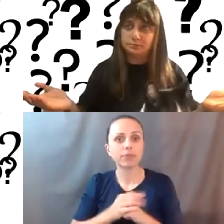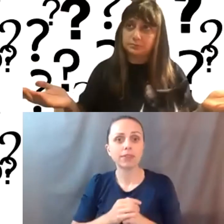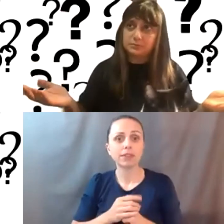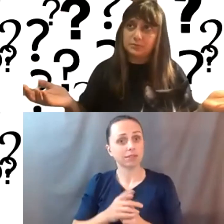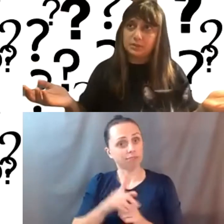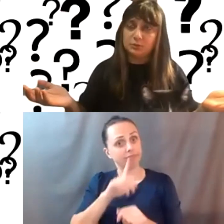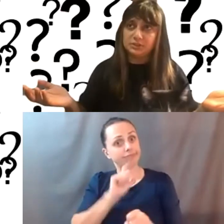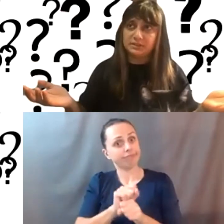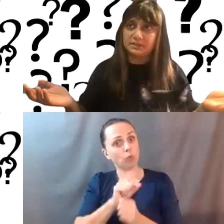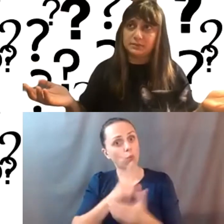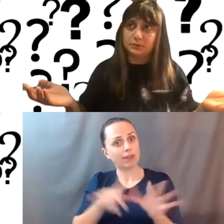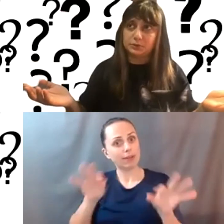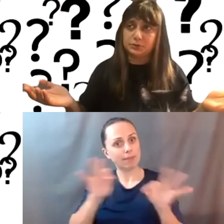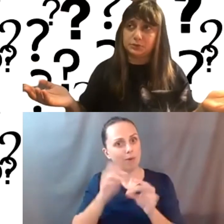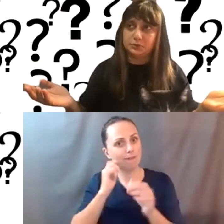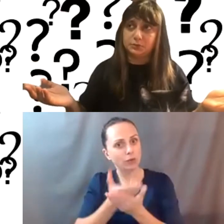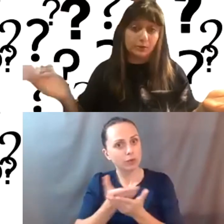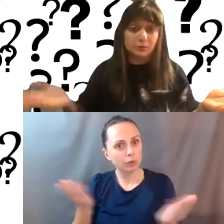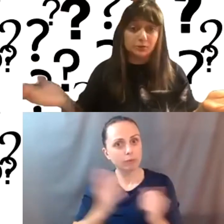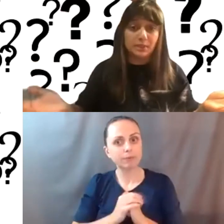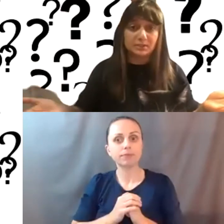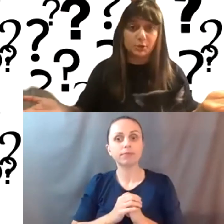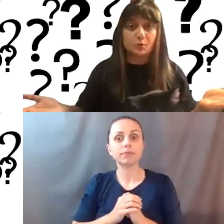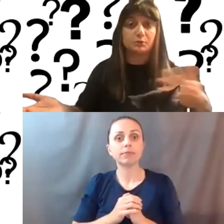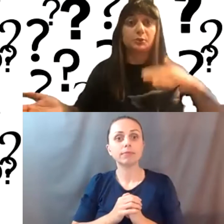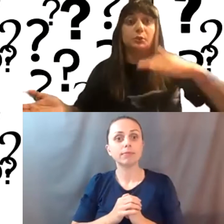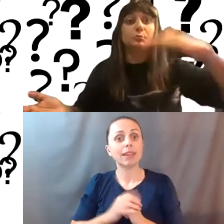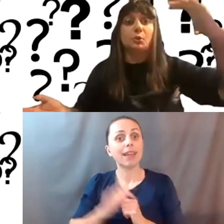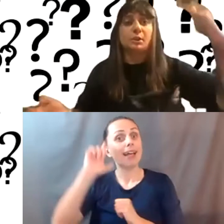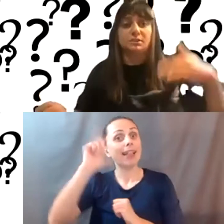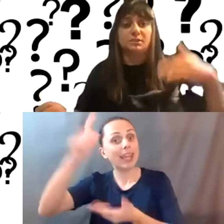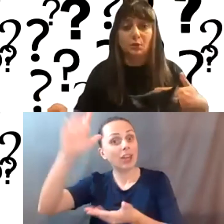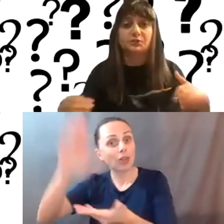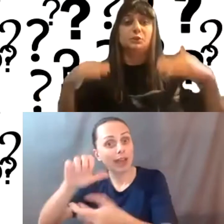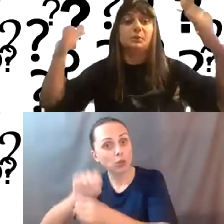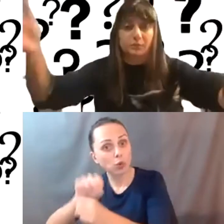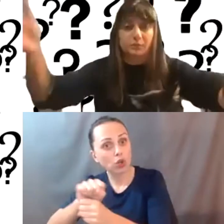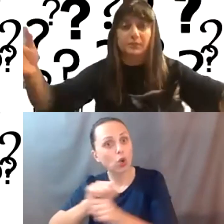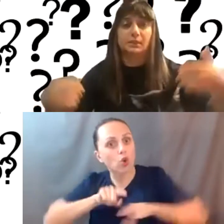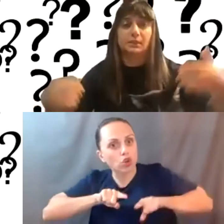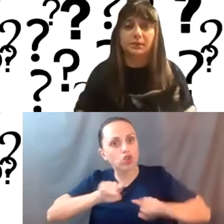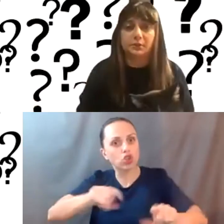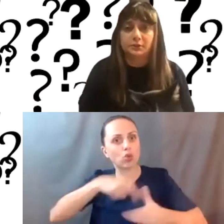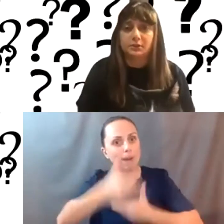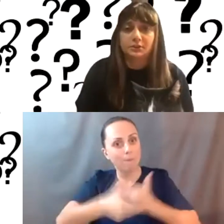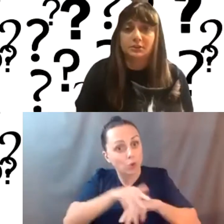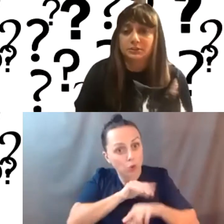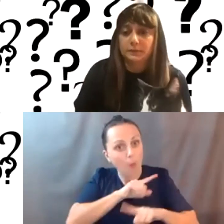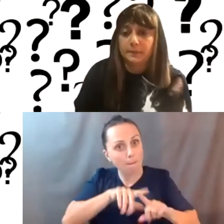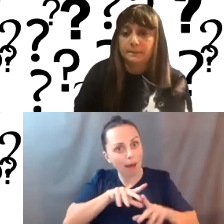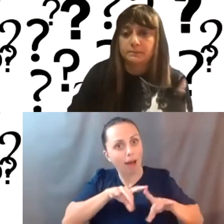important, which is either to later do less work or to learn more as you go so that you build the right thing later.